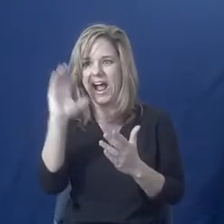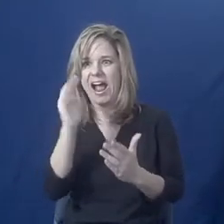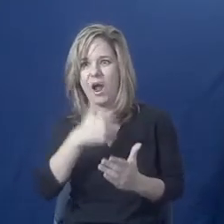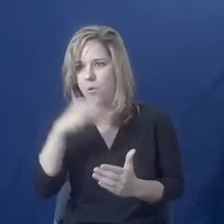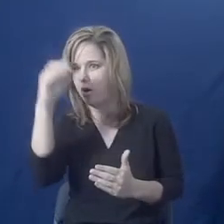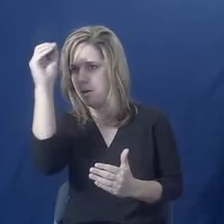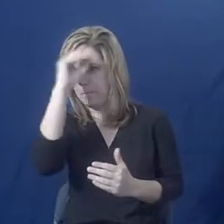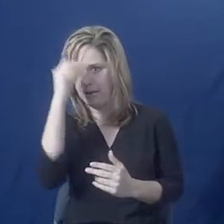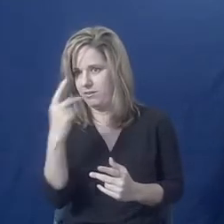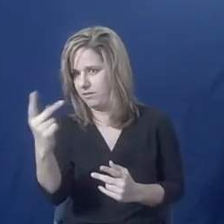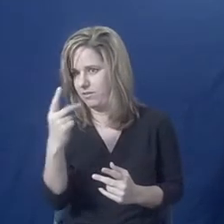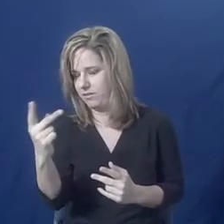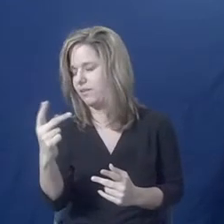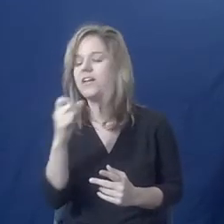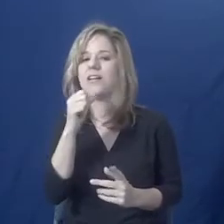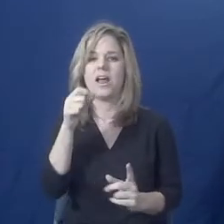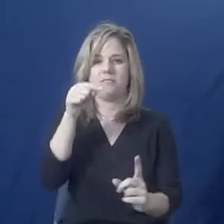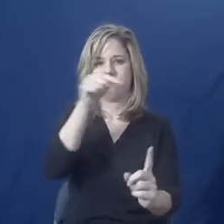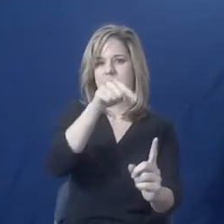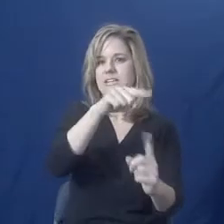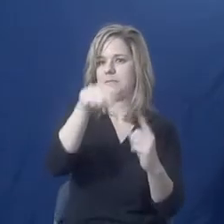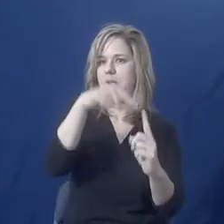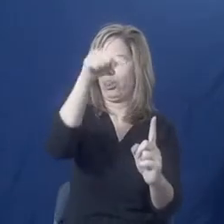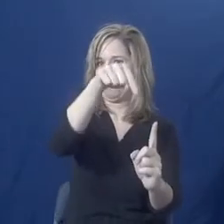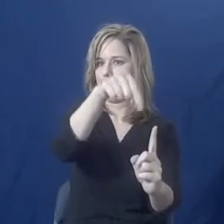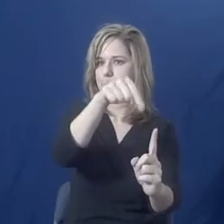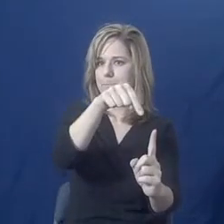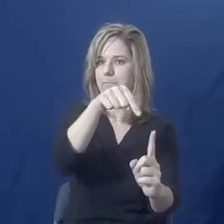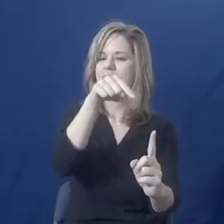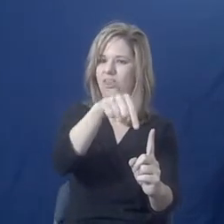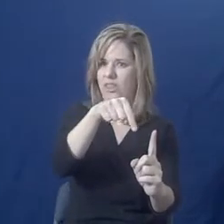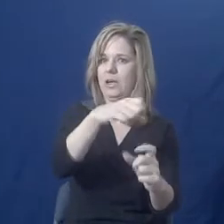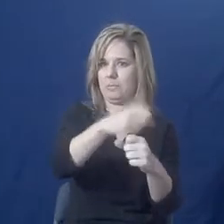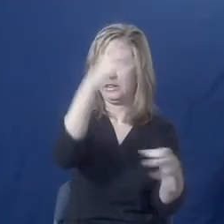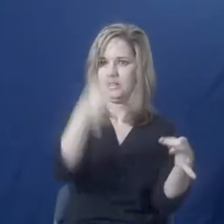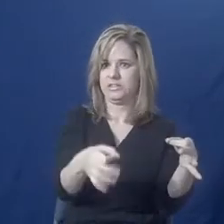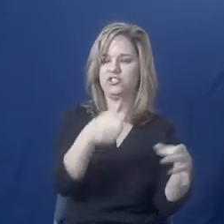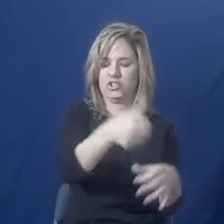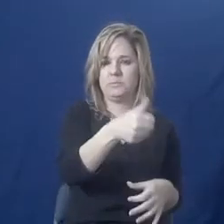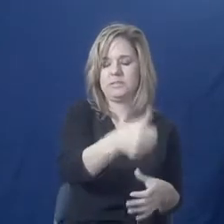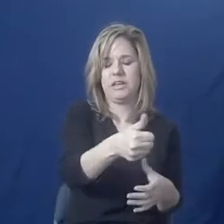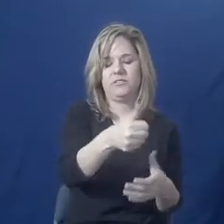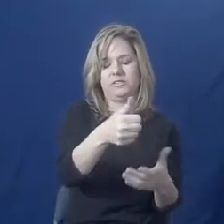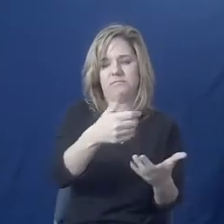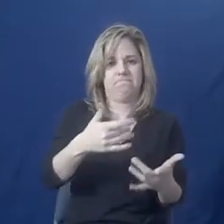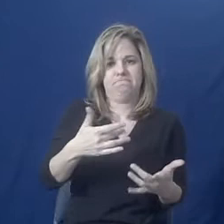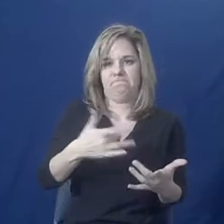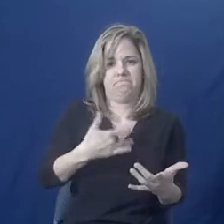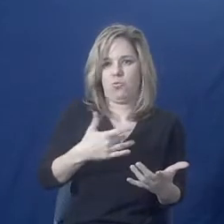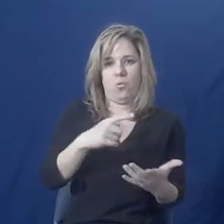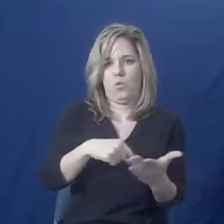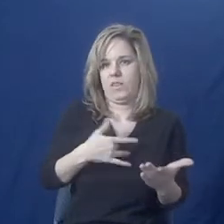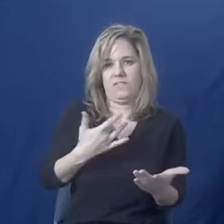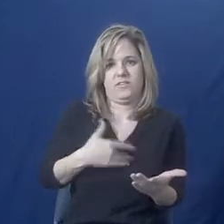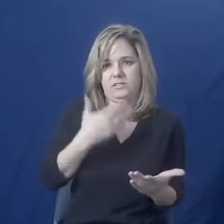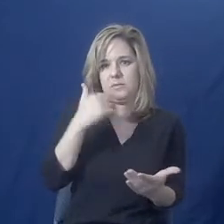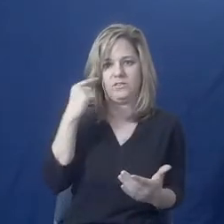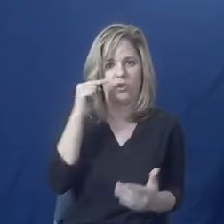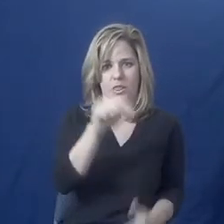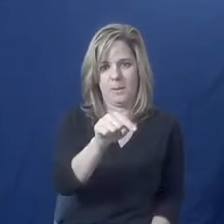needs. It's about what the survivor needs and the survivor making choices that are best for them.